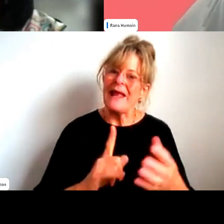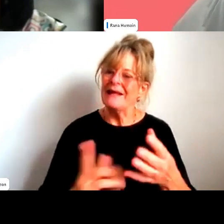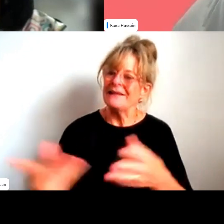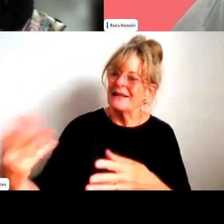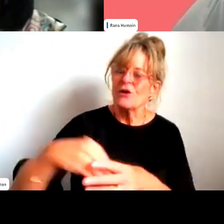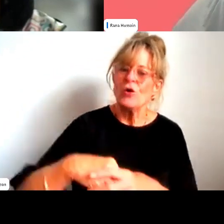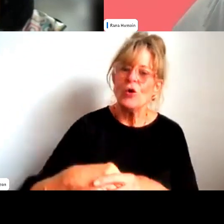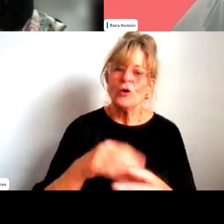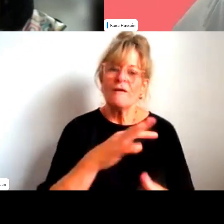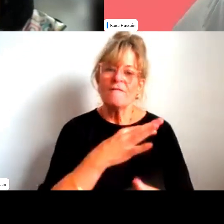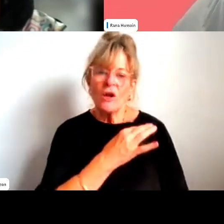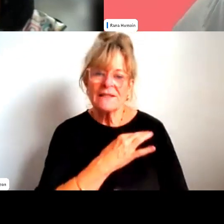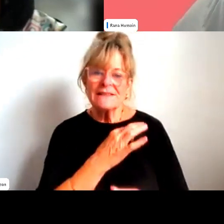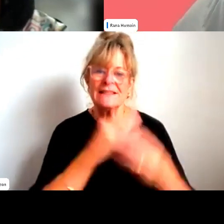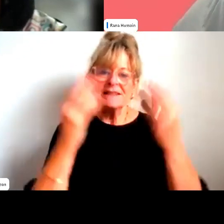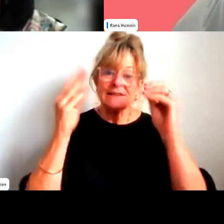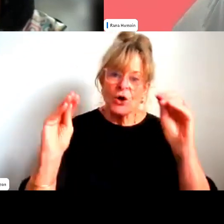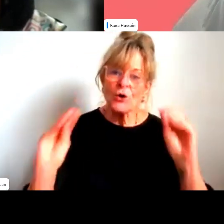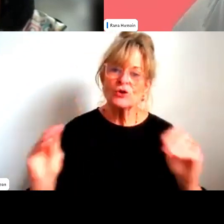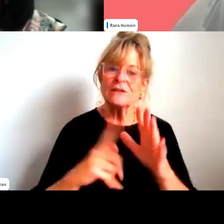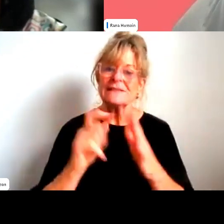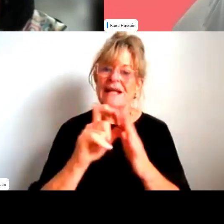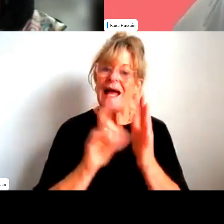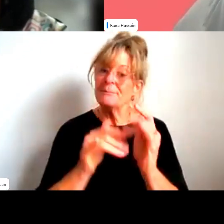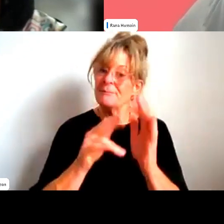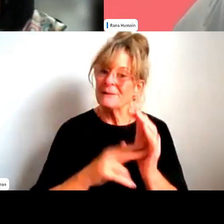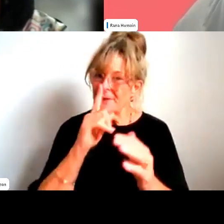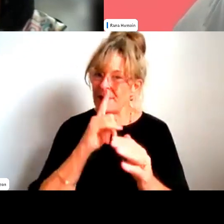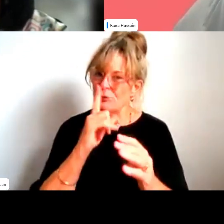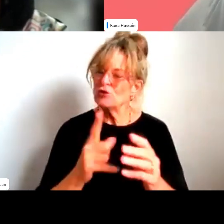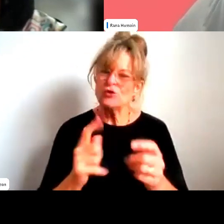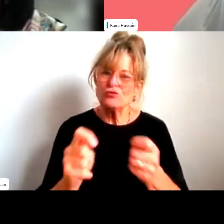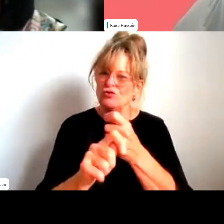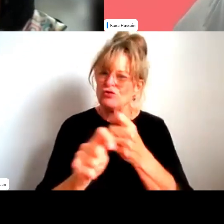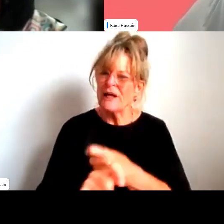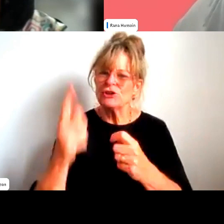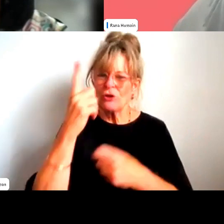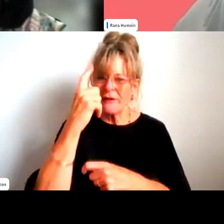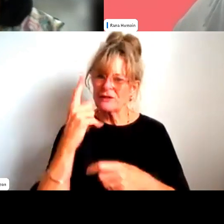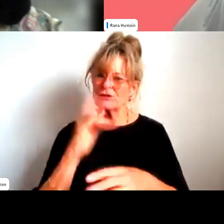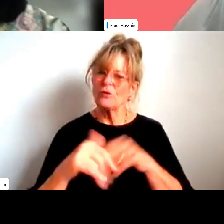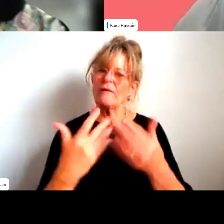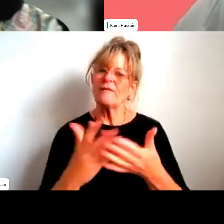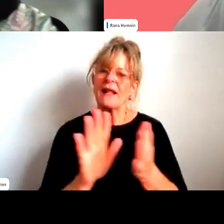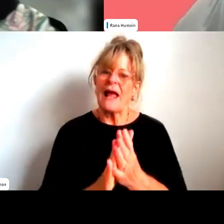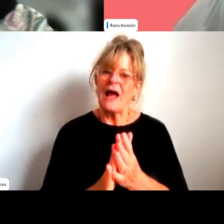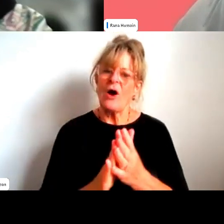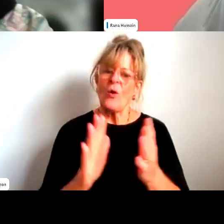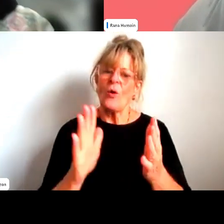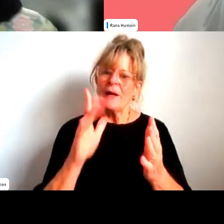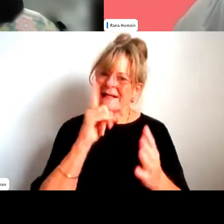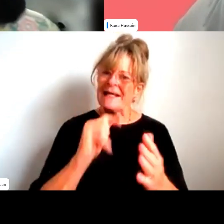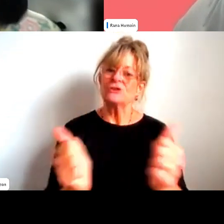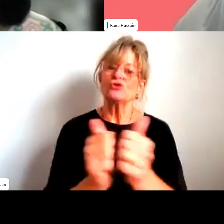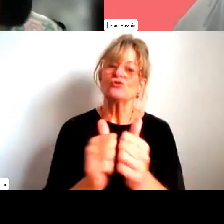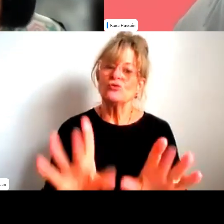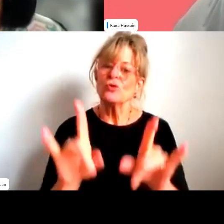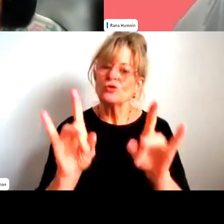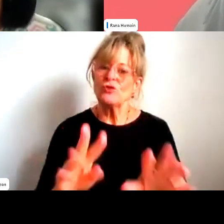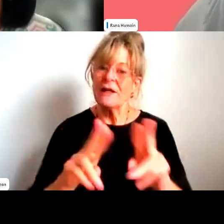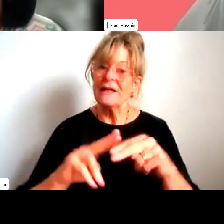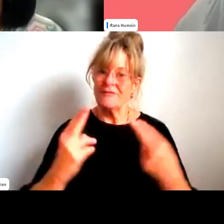coaches, and do that differently? So it better suits Australian families and, and, and, um, our diverse